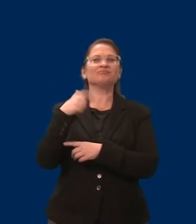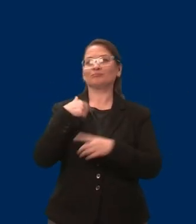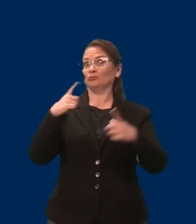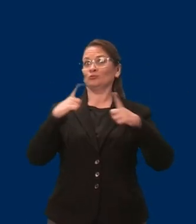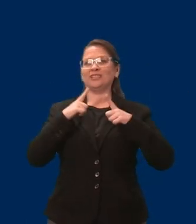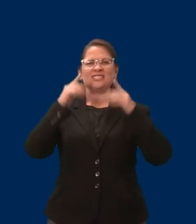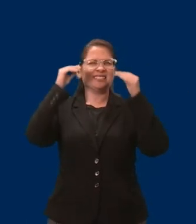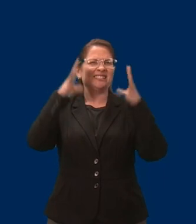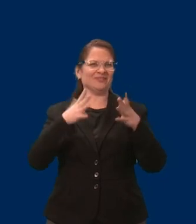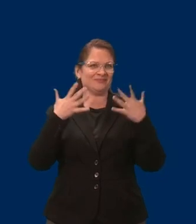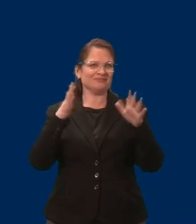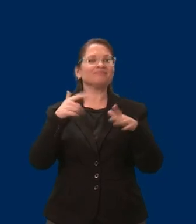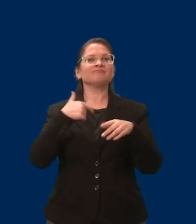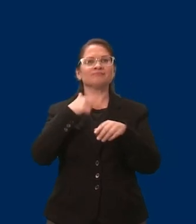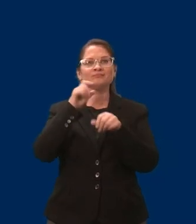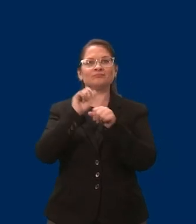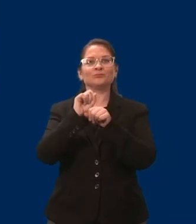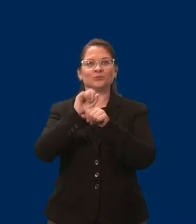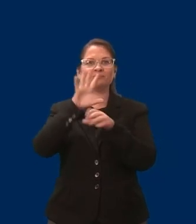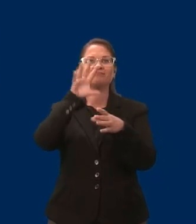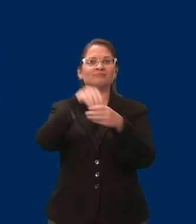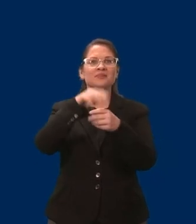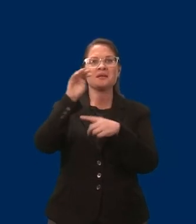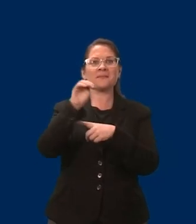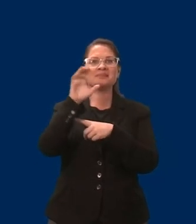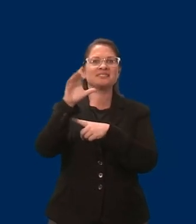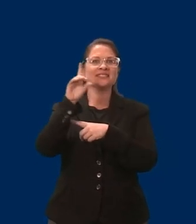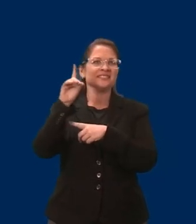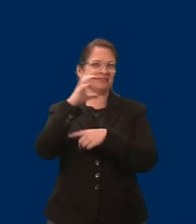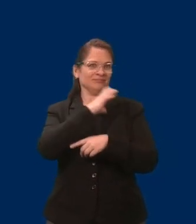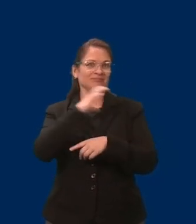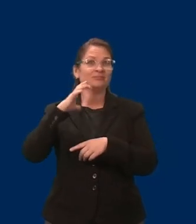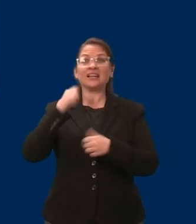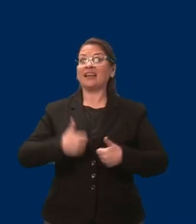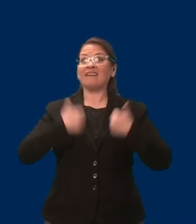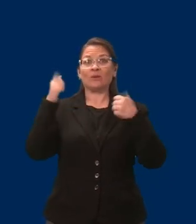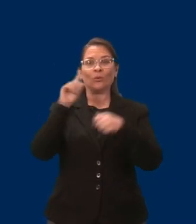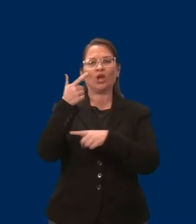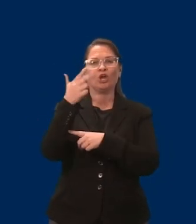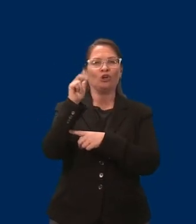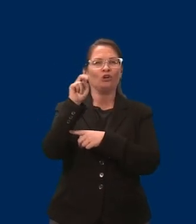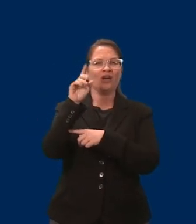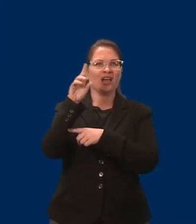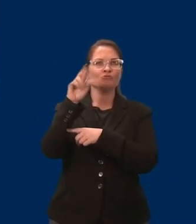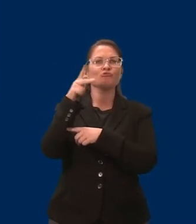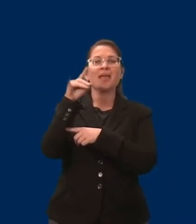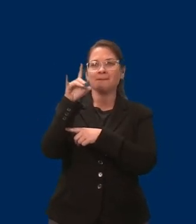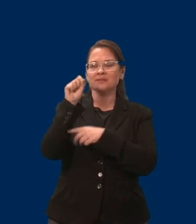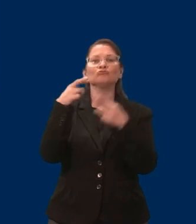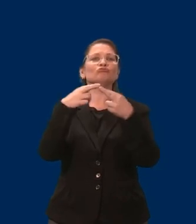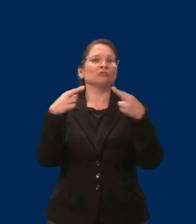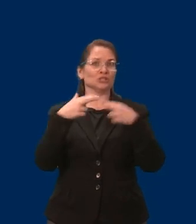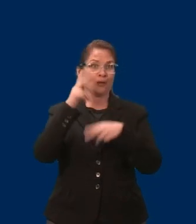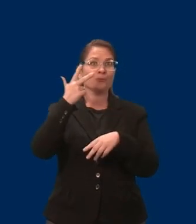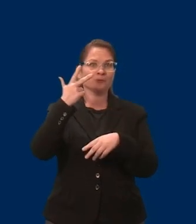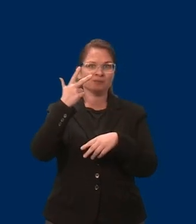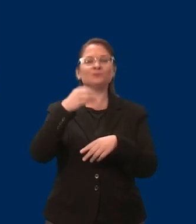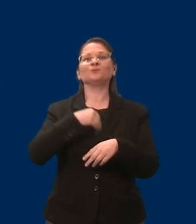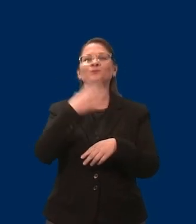from Grand Rapids, Minnesota, representing Region 3. I'm a white woman with short, dark brown